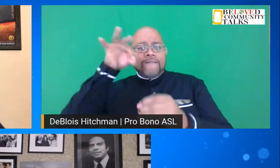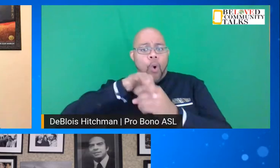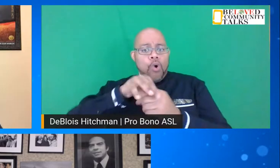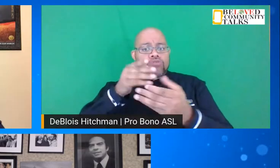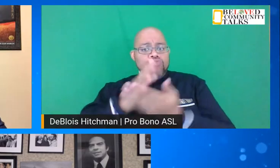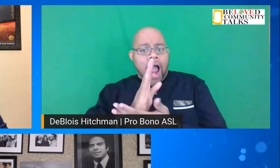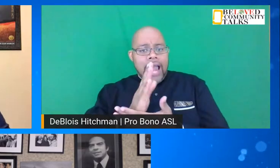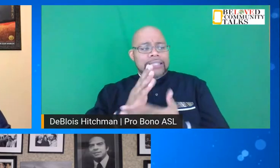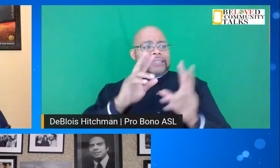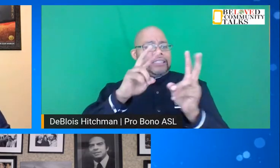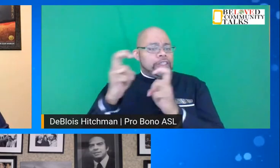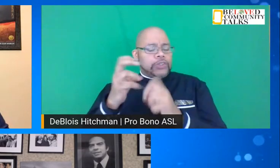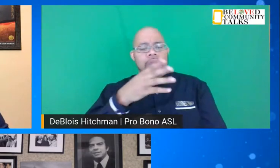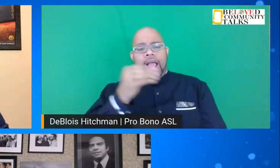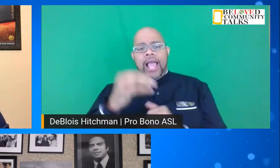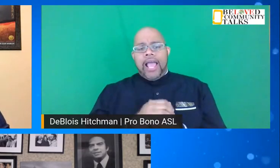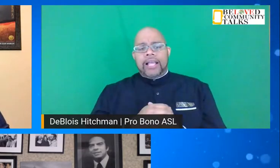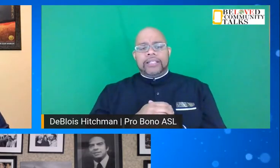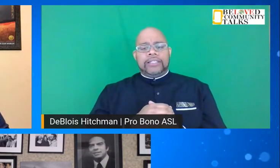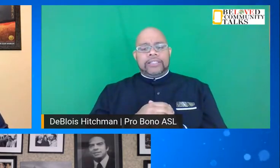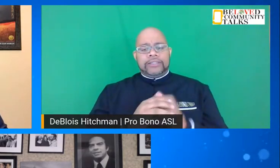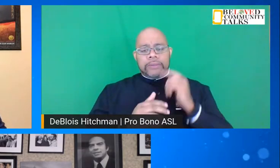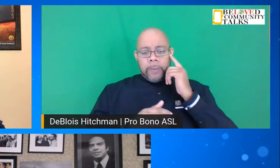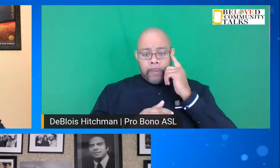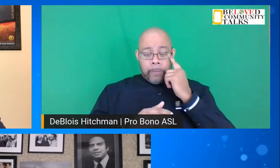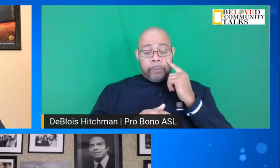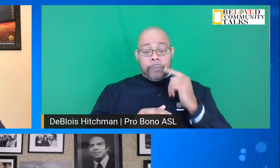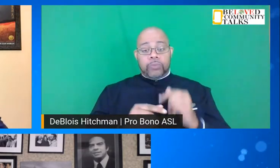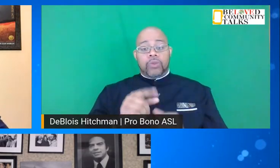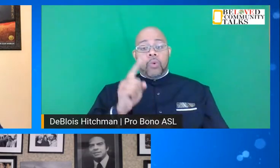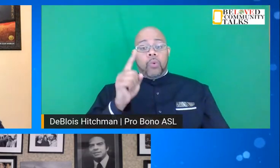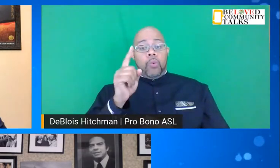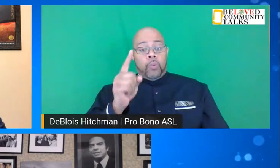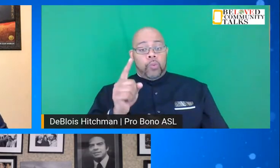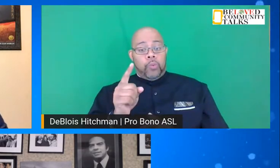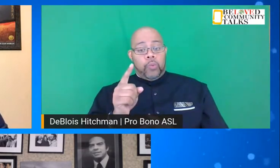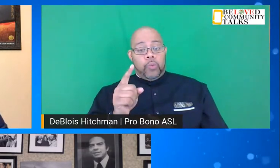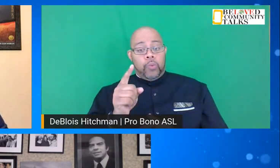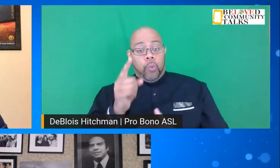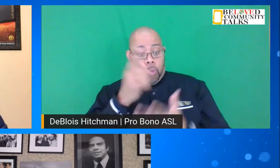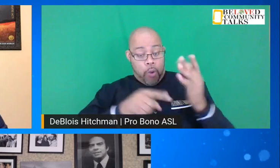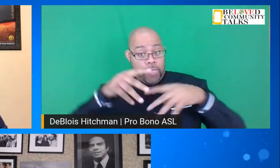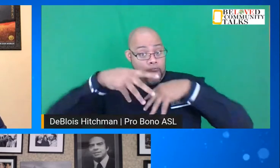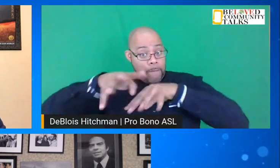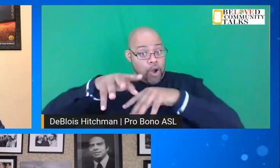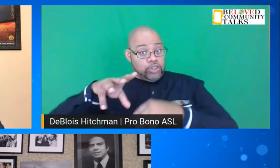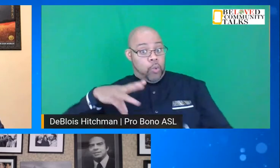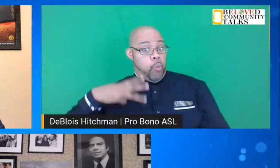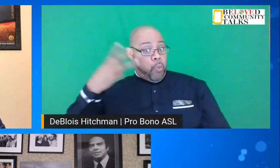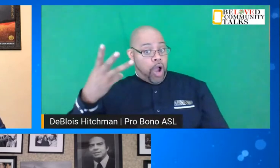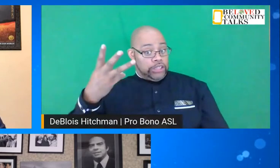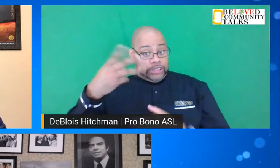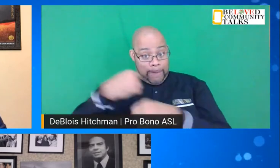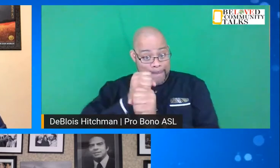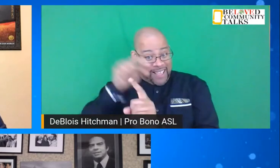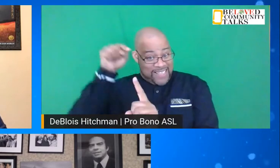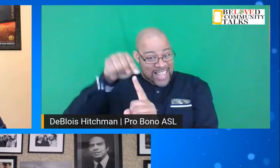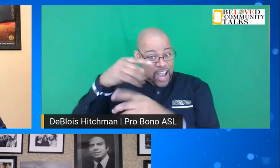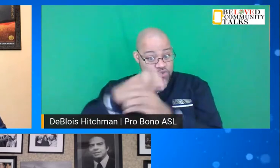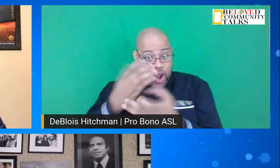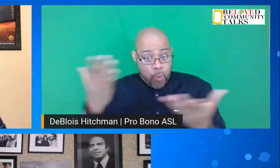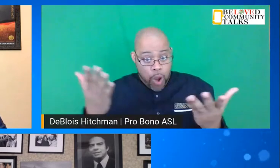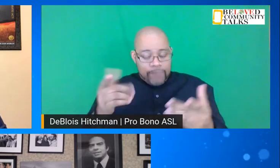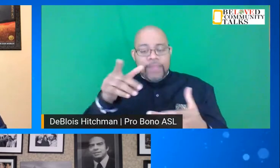issues and direct action concerning voting continues. What the march on Washington created was